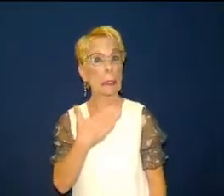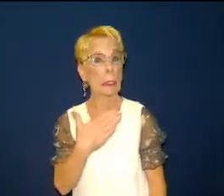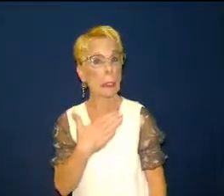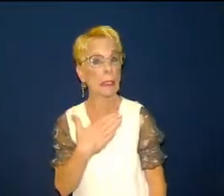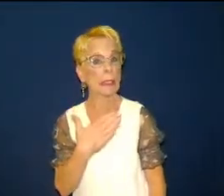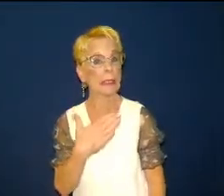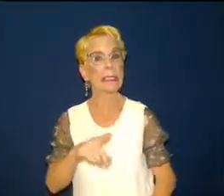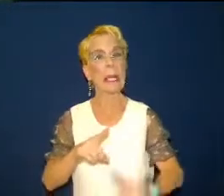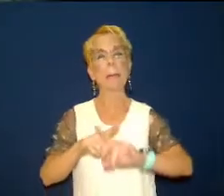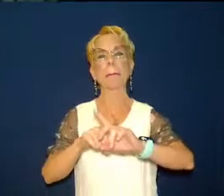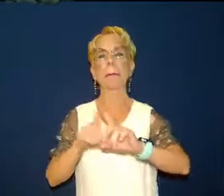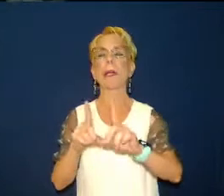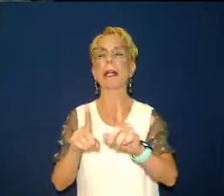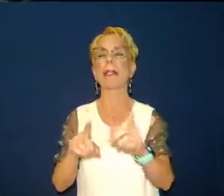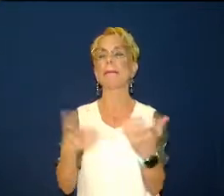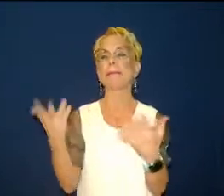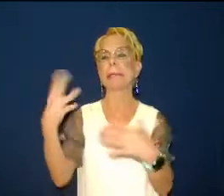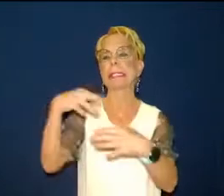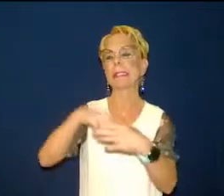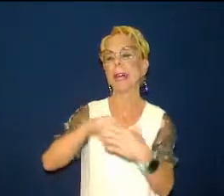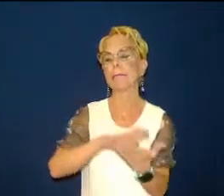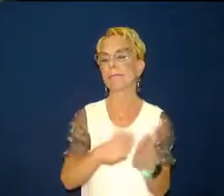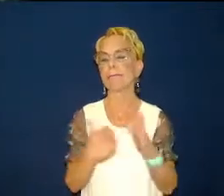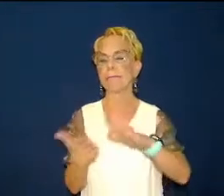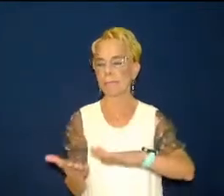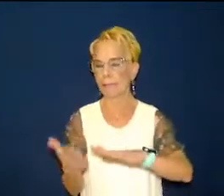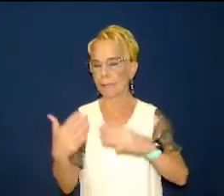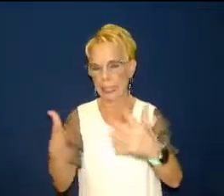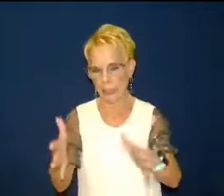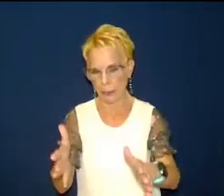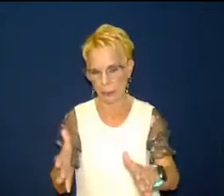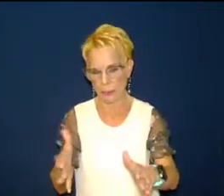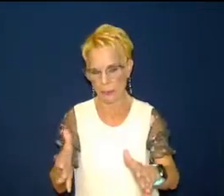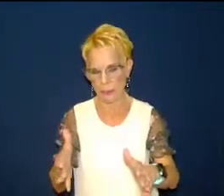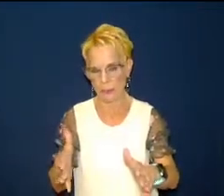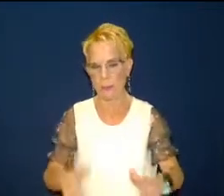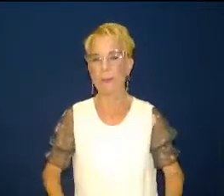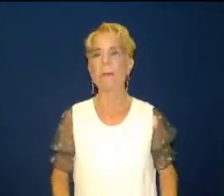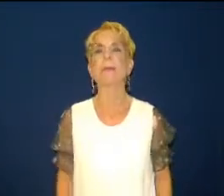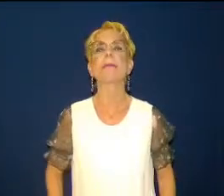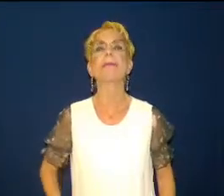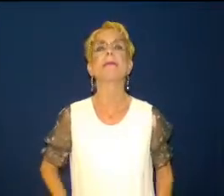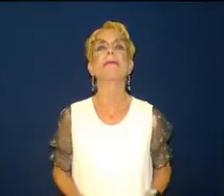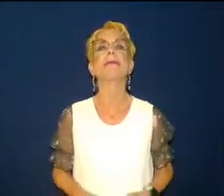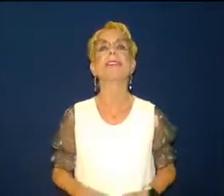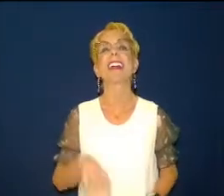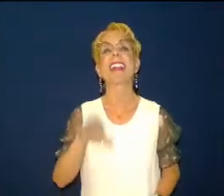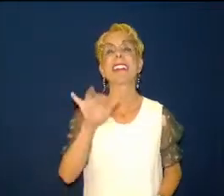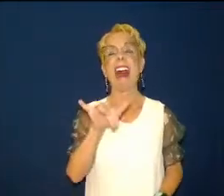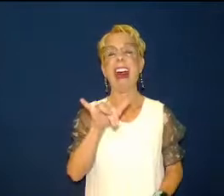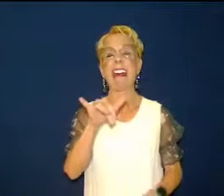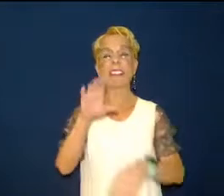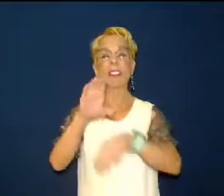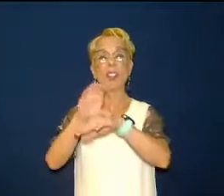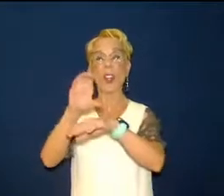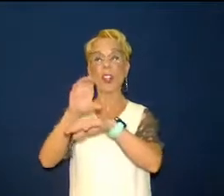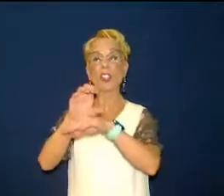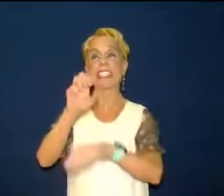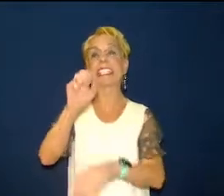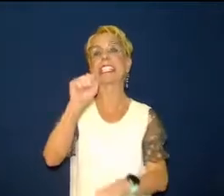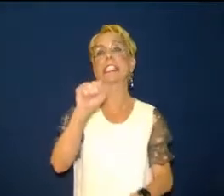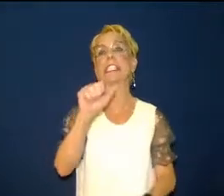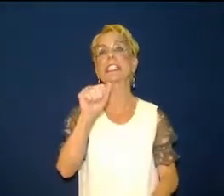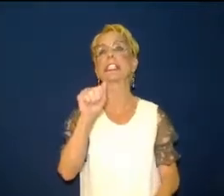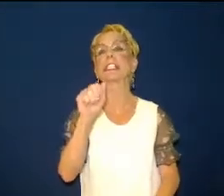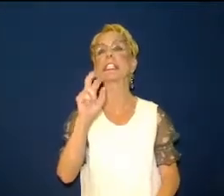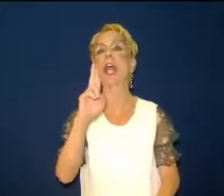because this church was extremely religious they had all they held